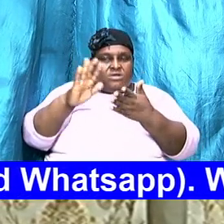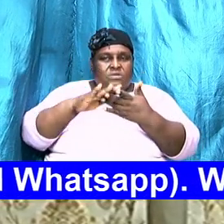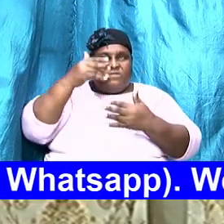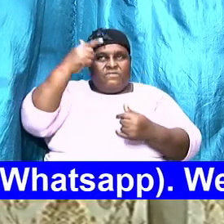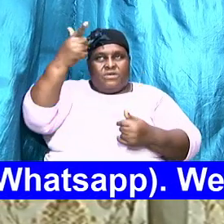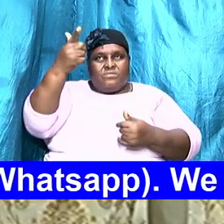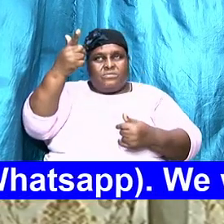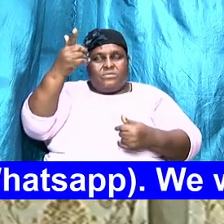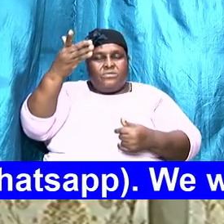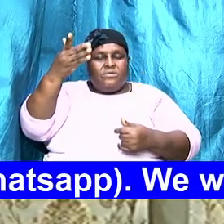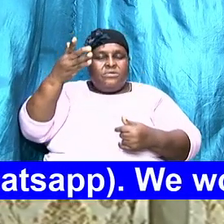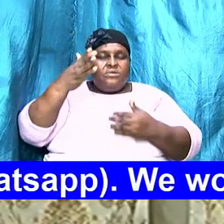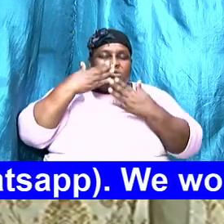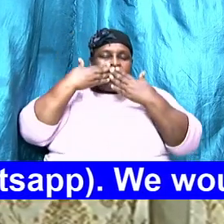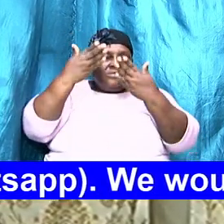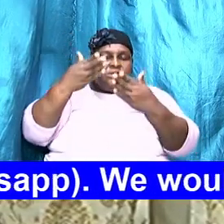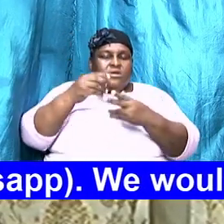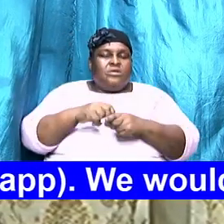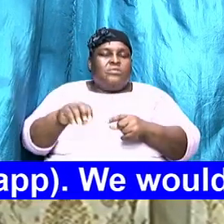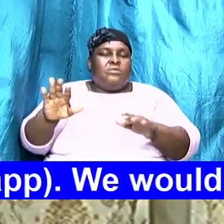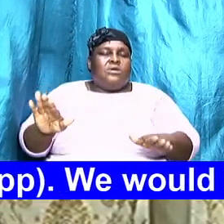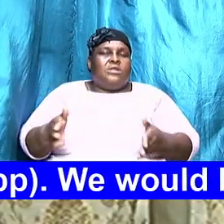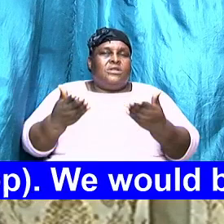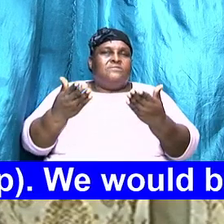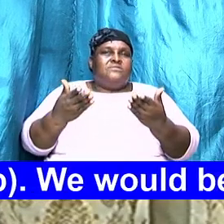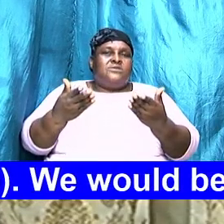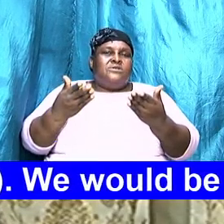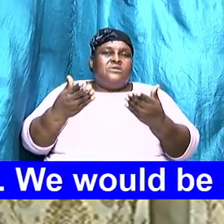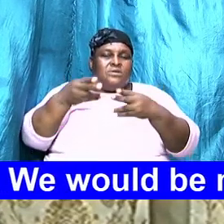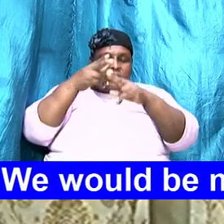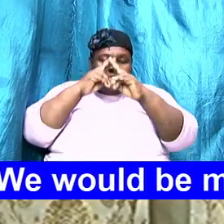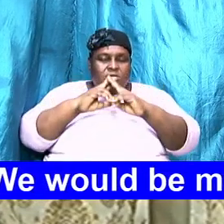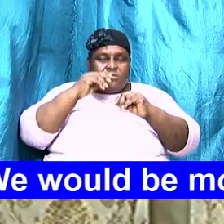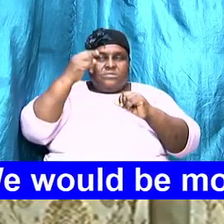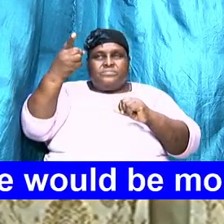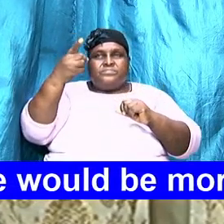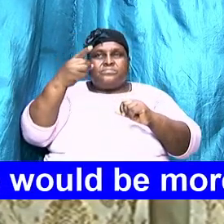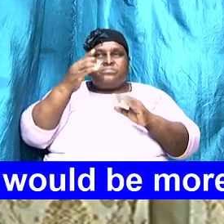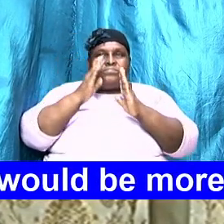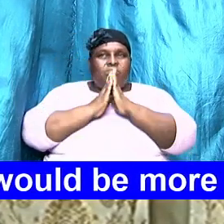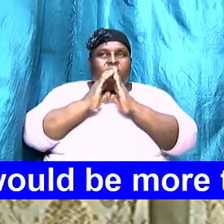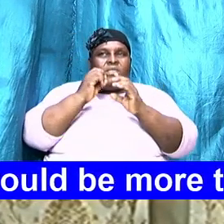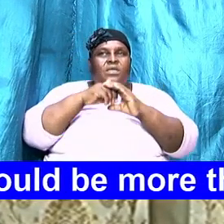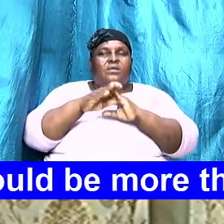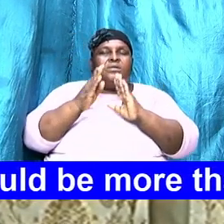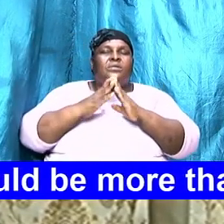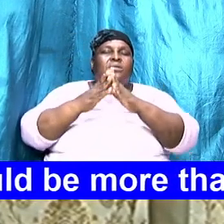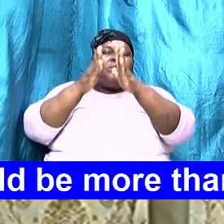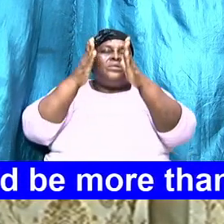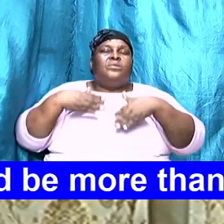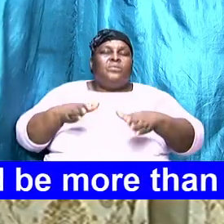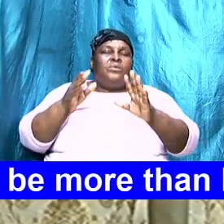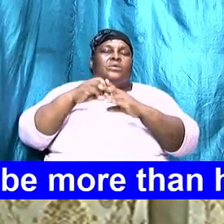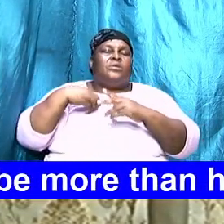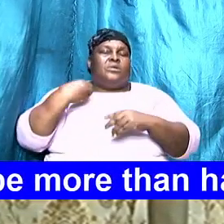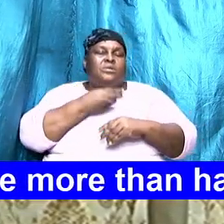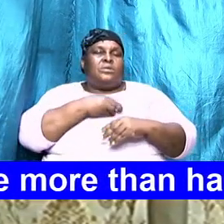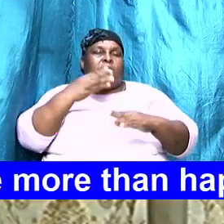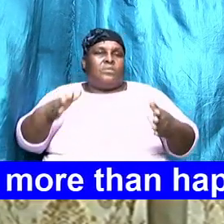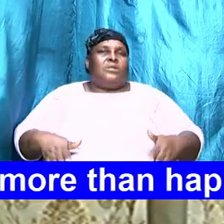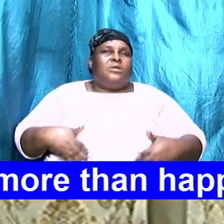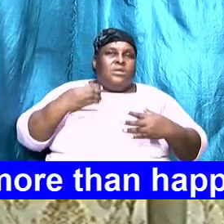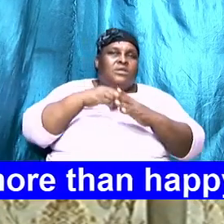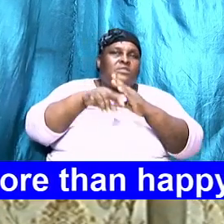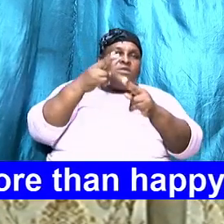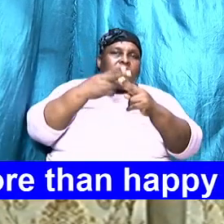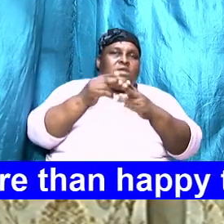you we thank you we bless you we lift you up we honor you and we ask you to have your way in our lives in the name of